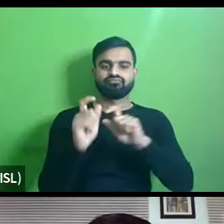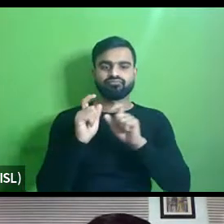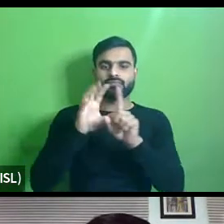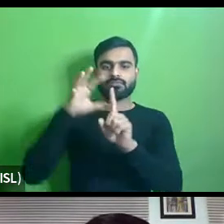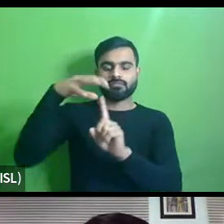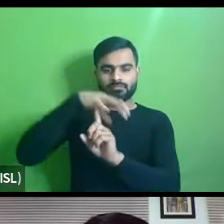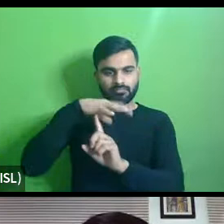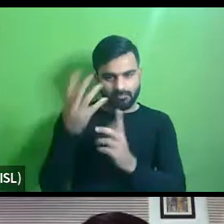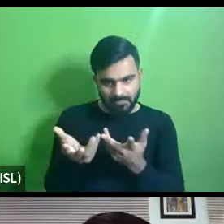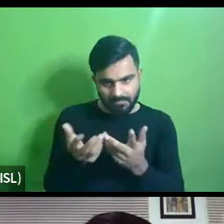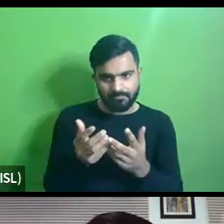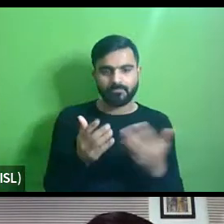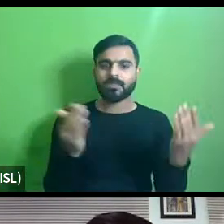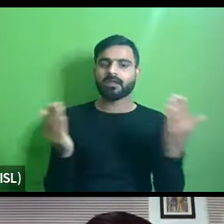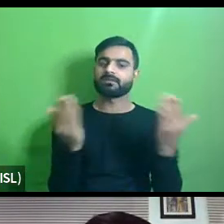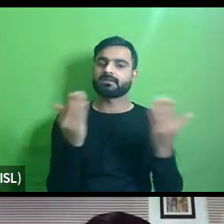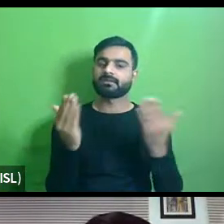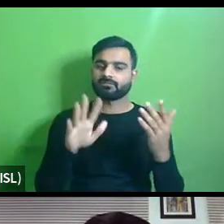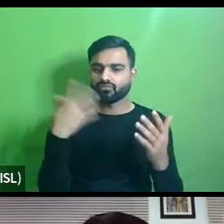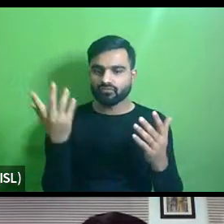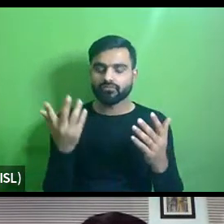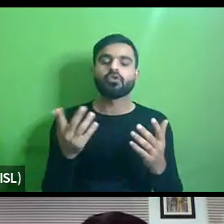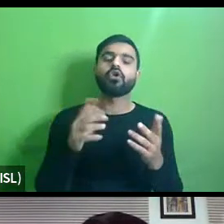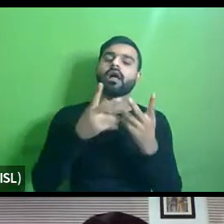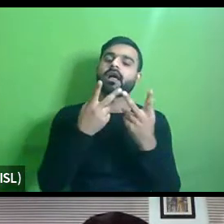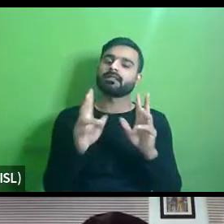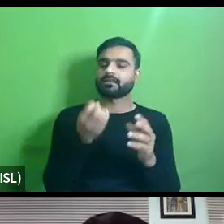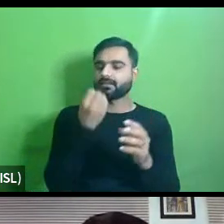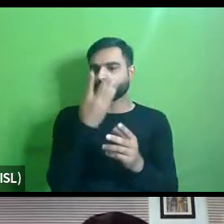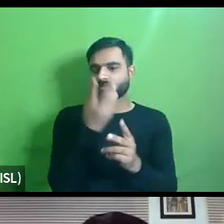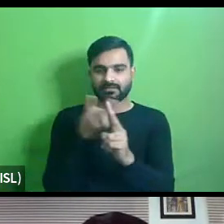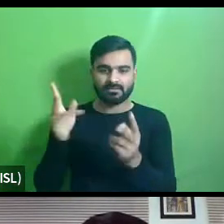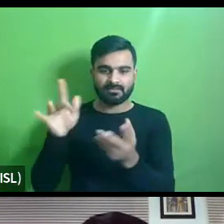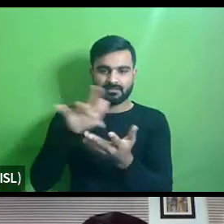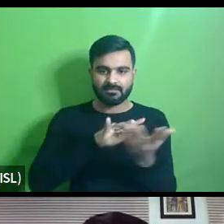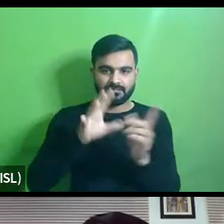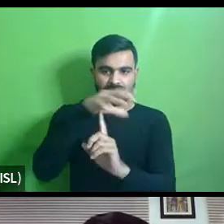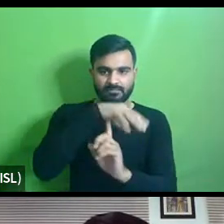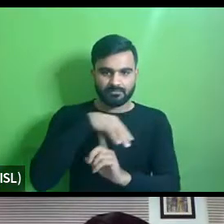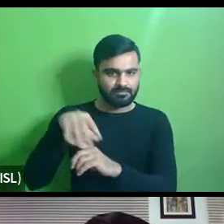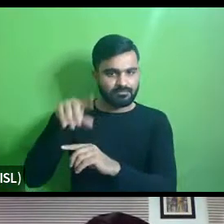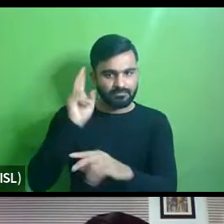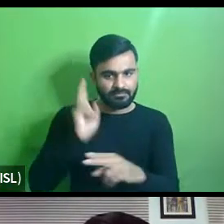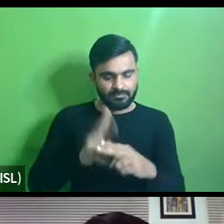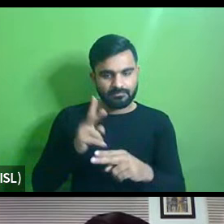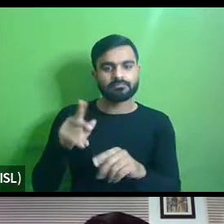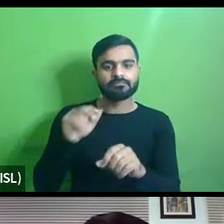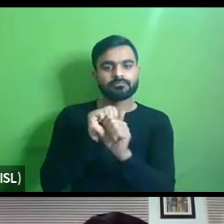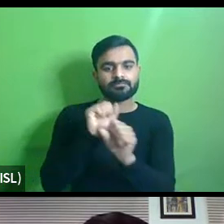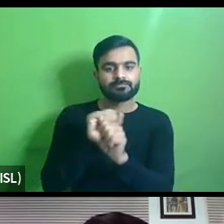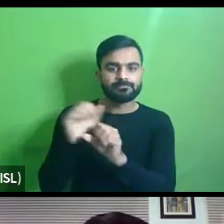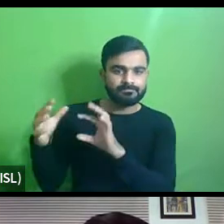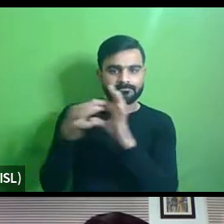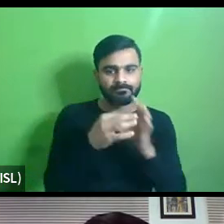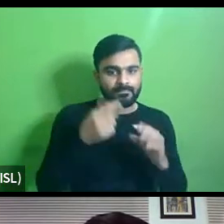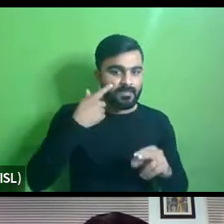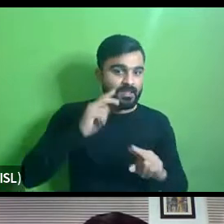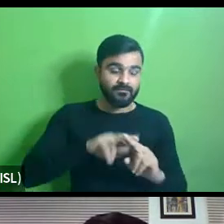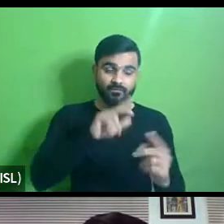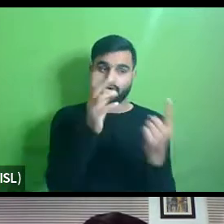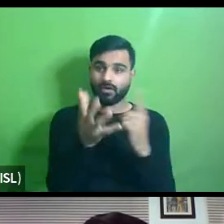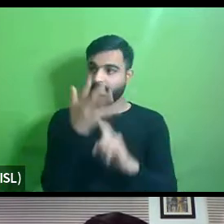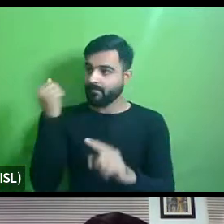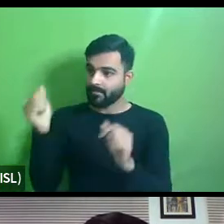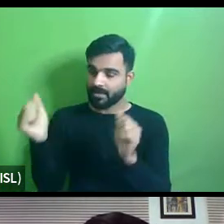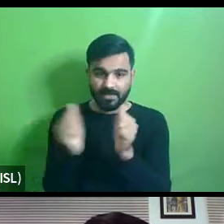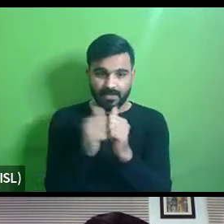or the services or the garden department so everything has to you know kind of work in tandem and in a unified approach and so